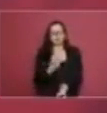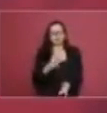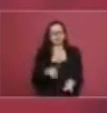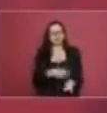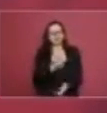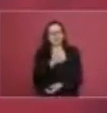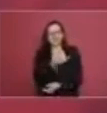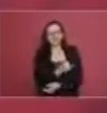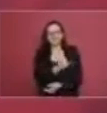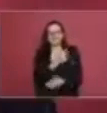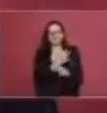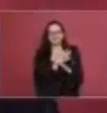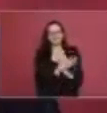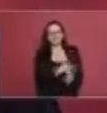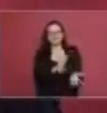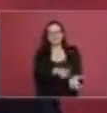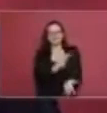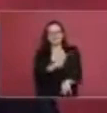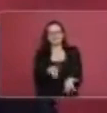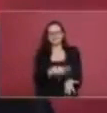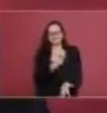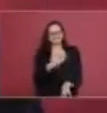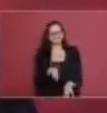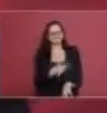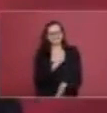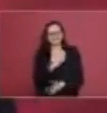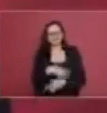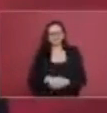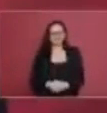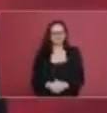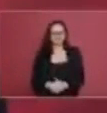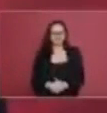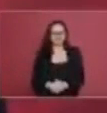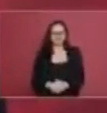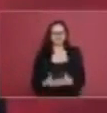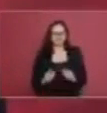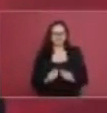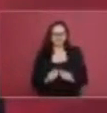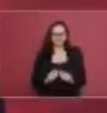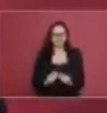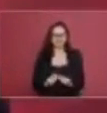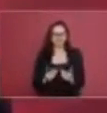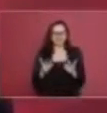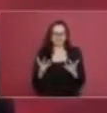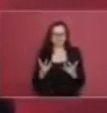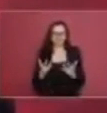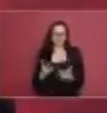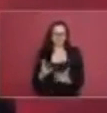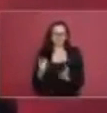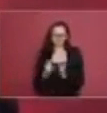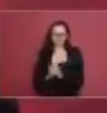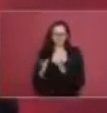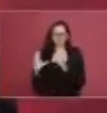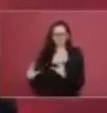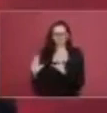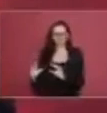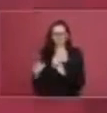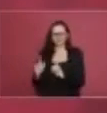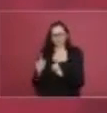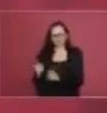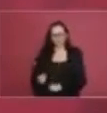times have we heard this um so surely you know